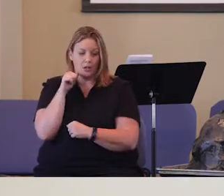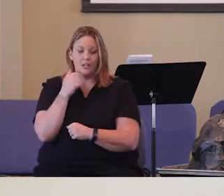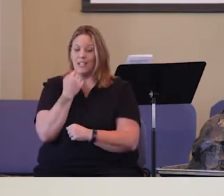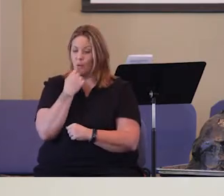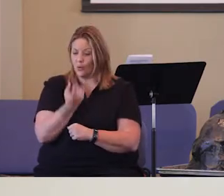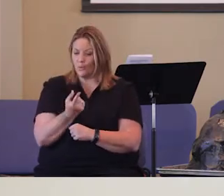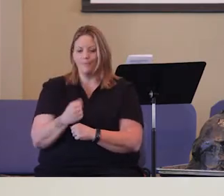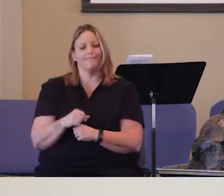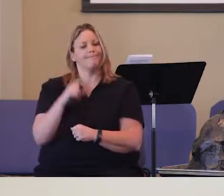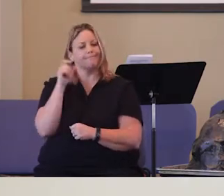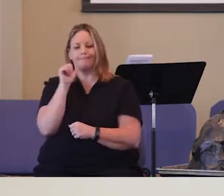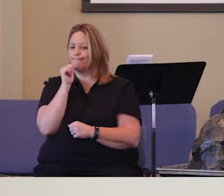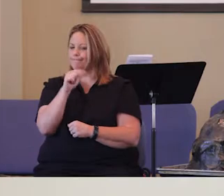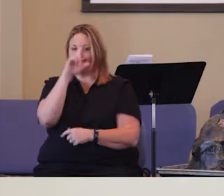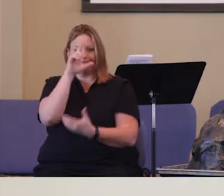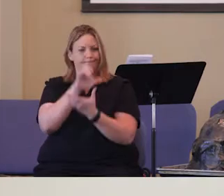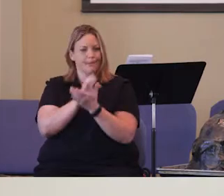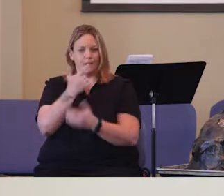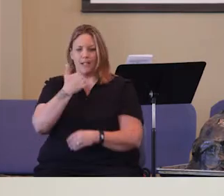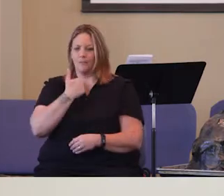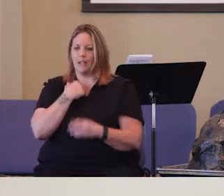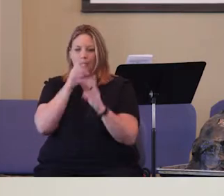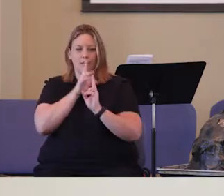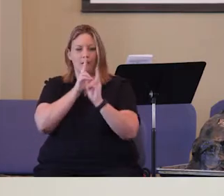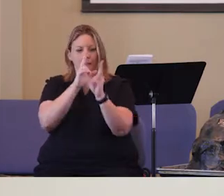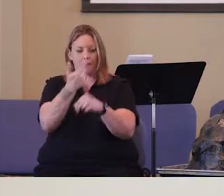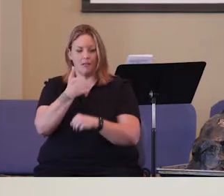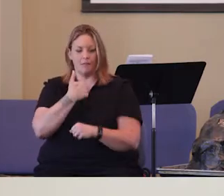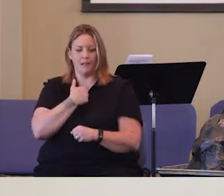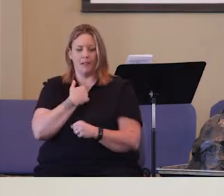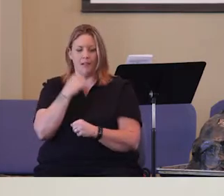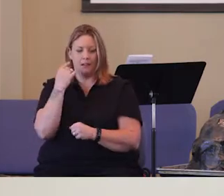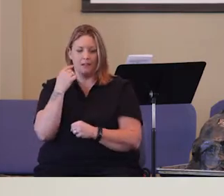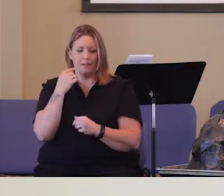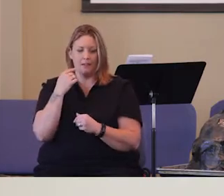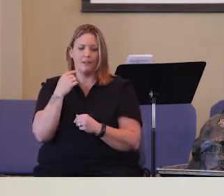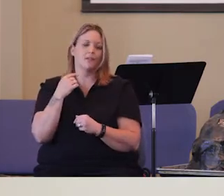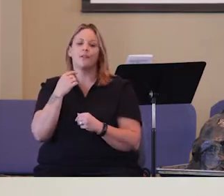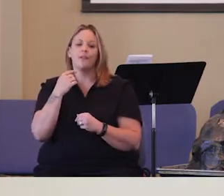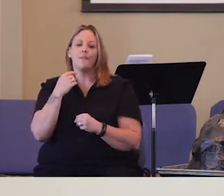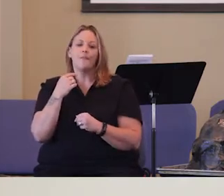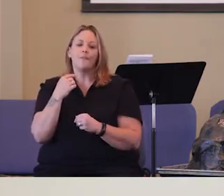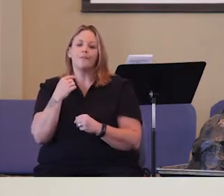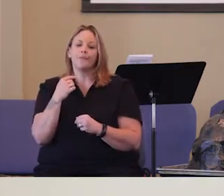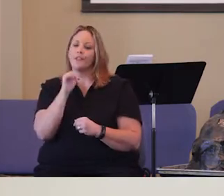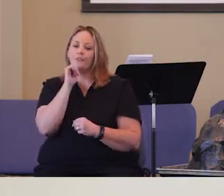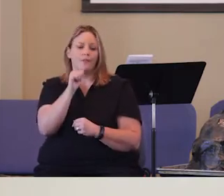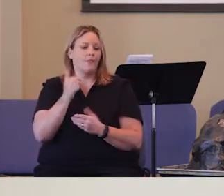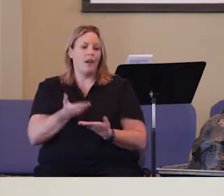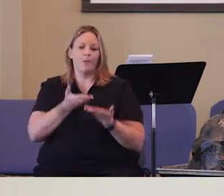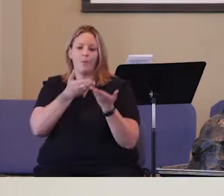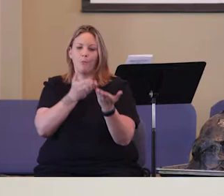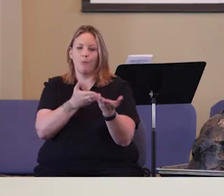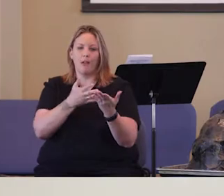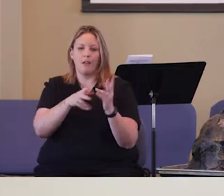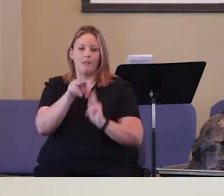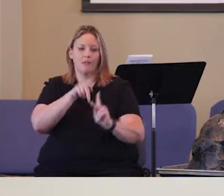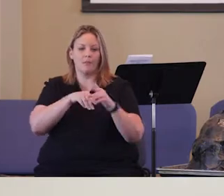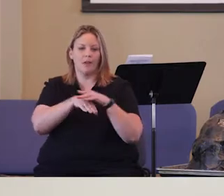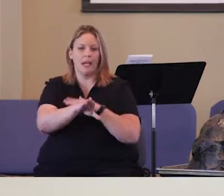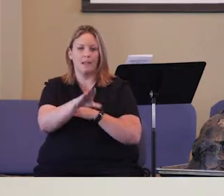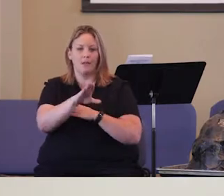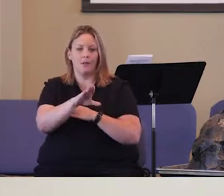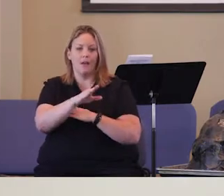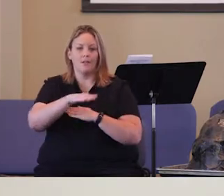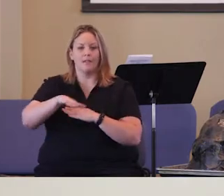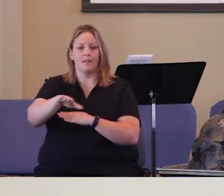me to hallow me in the eyes of the children of Israel, therefore you shall not bring this assembly into the